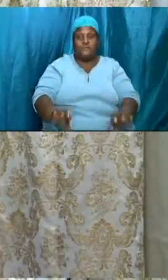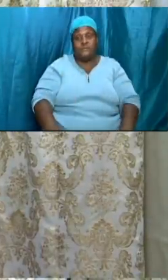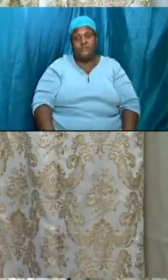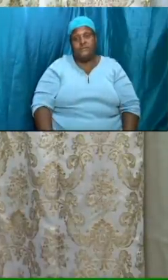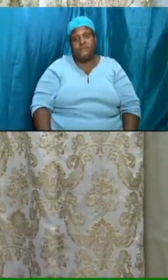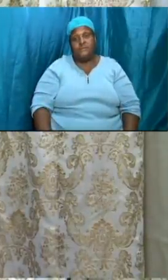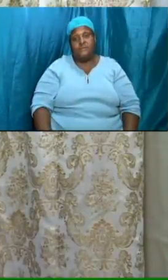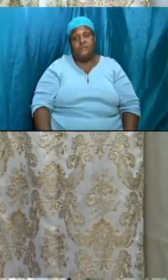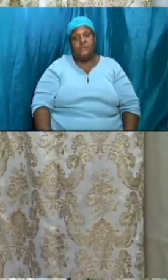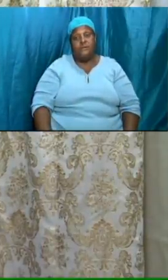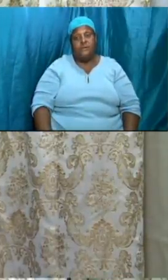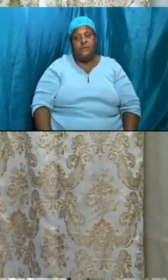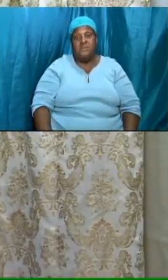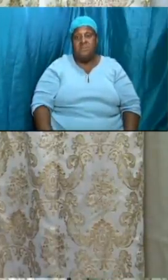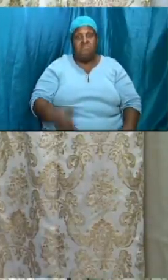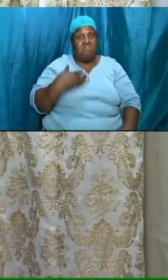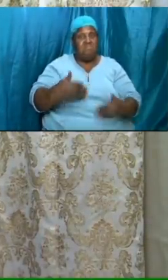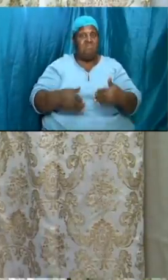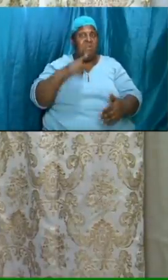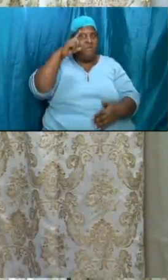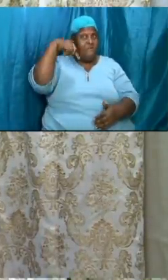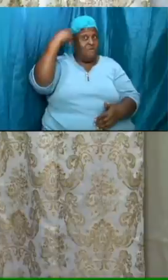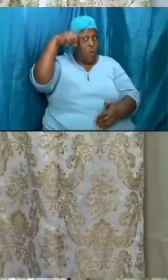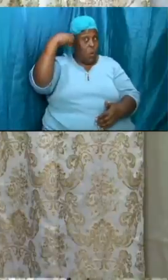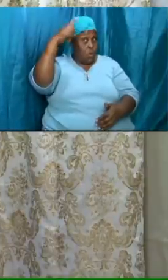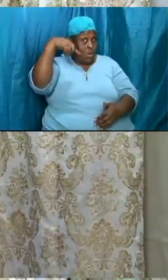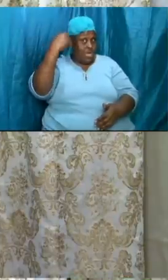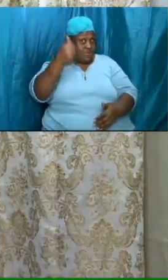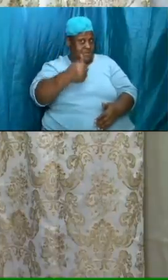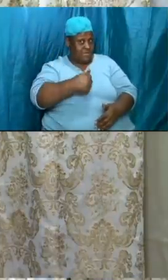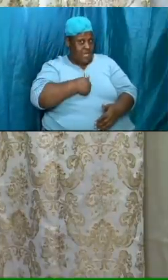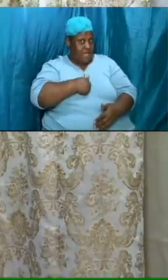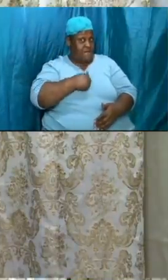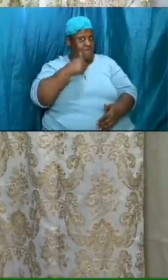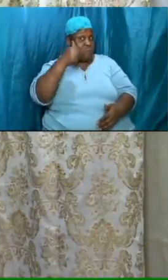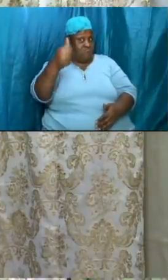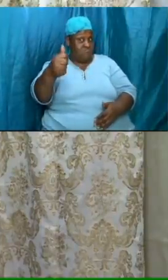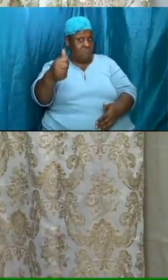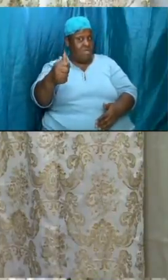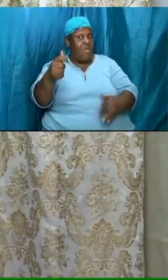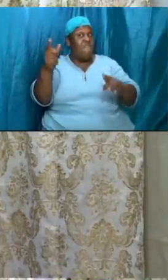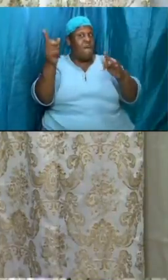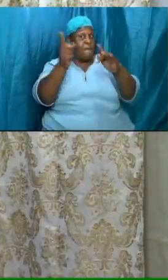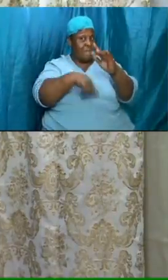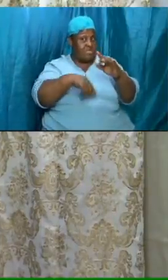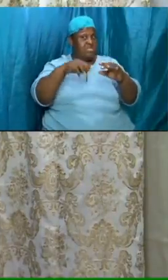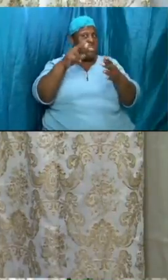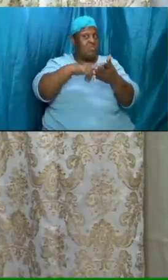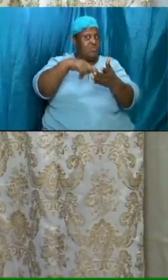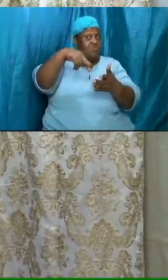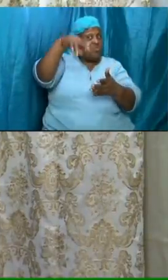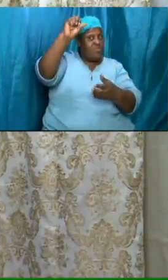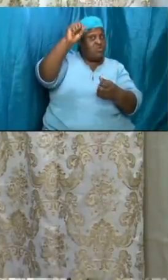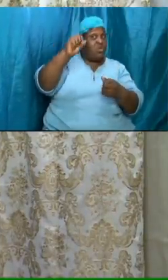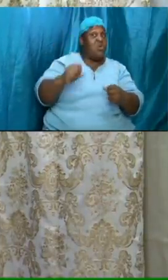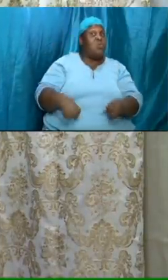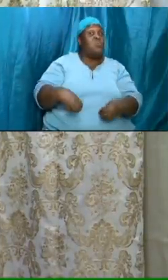and we might be fooling ourselves if we believe that if we miss it at the rapture we will give ourselves